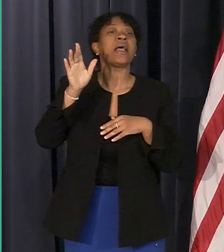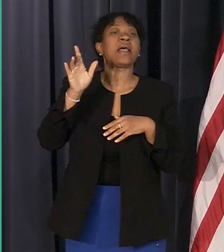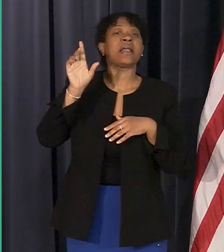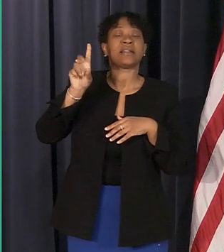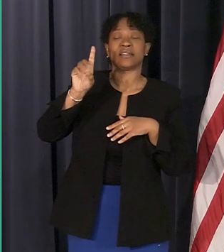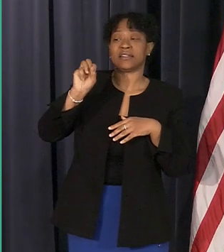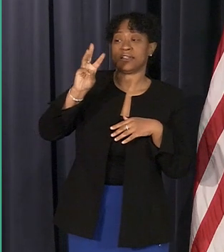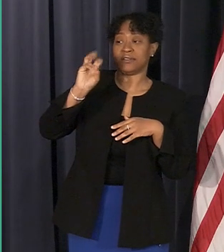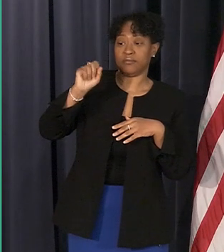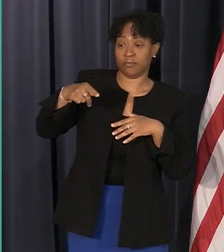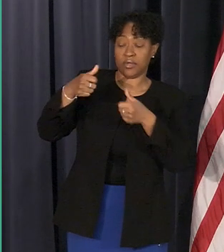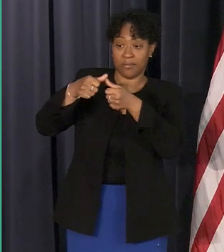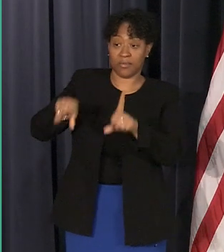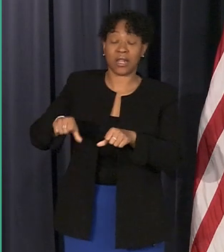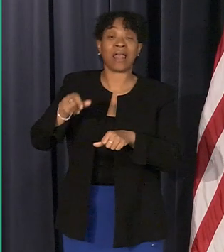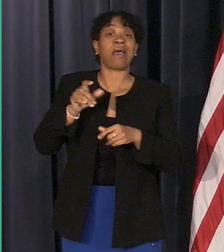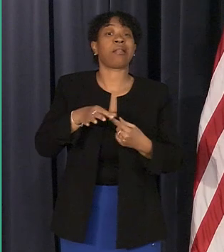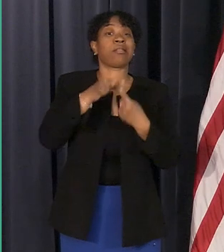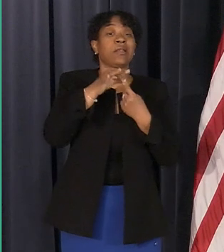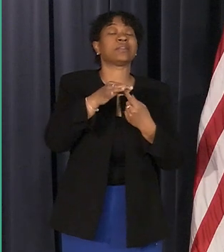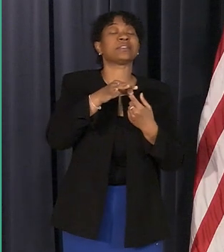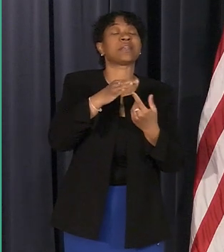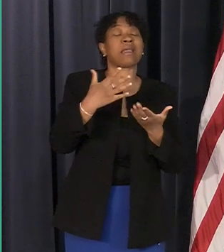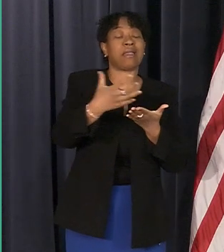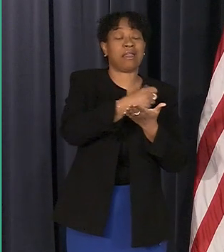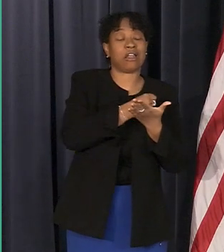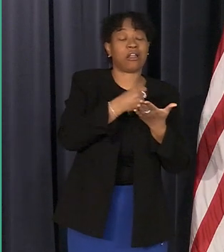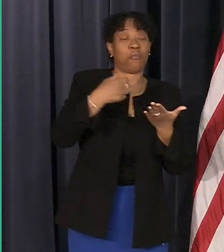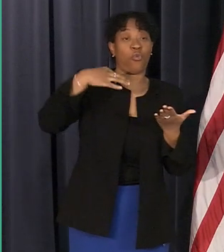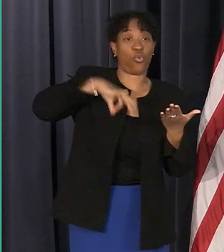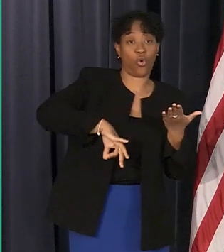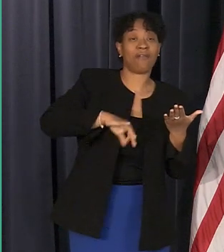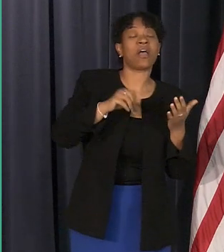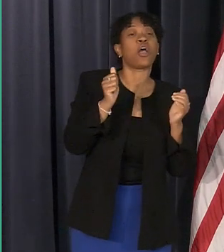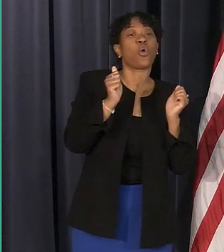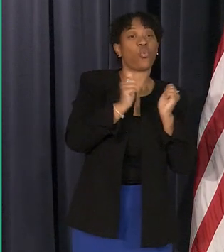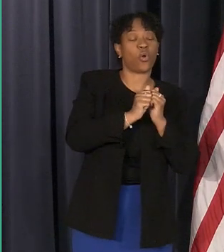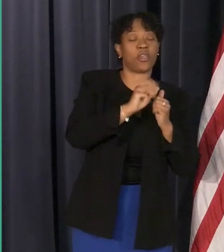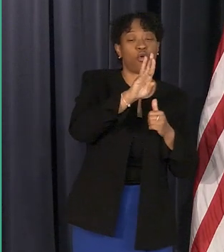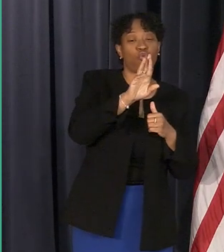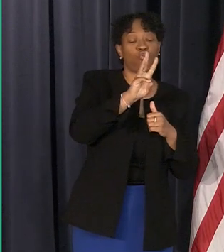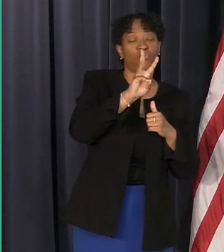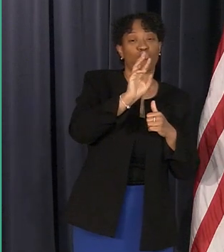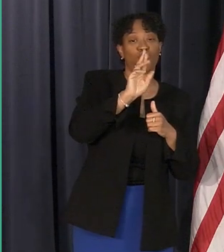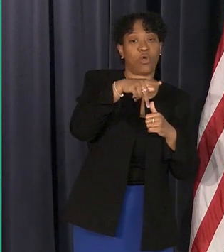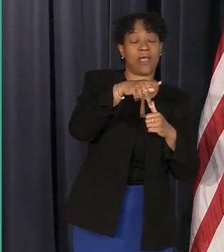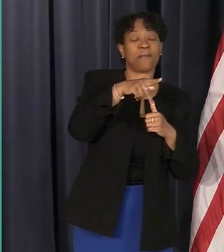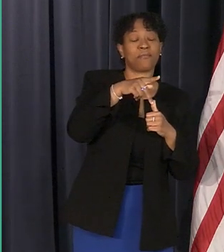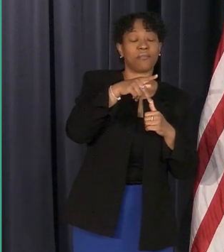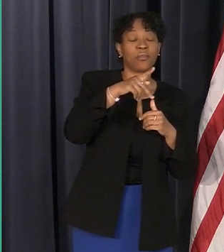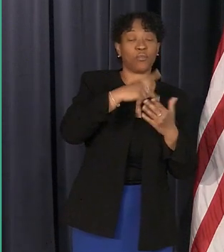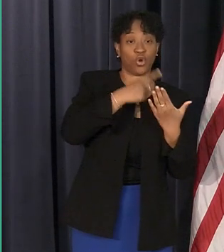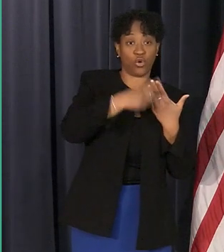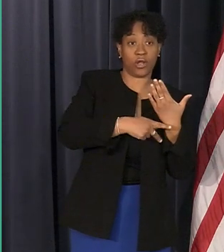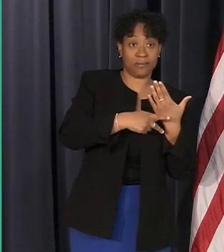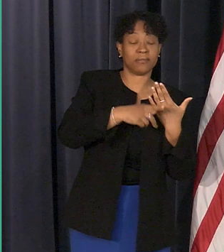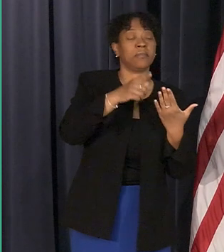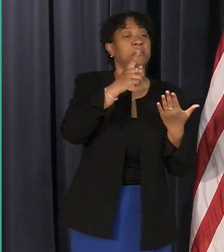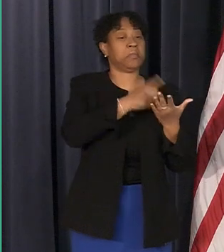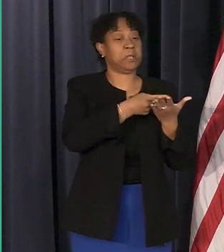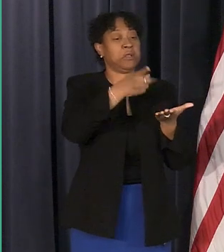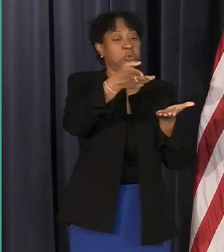income qualified through the wrap program as homeowner occupant and then signs a waiver